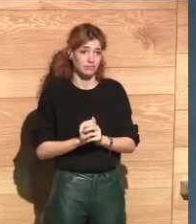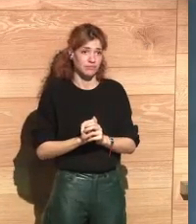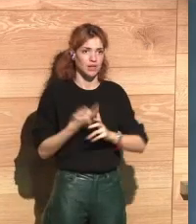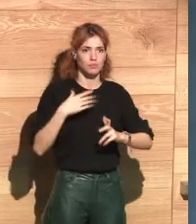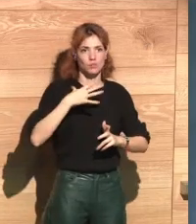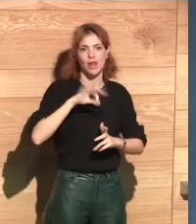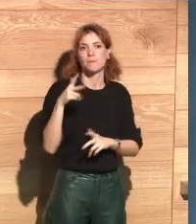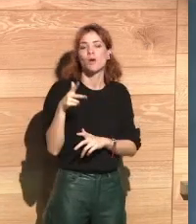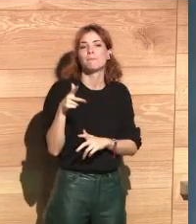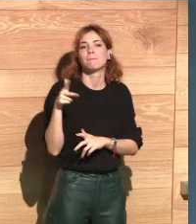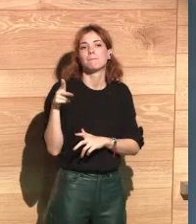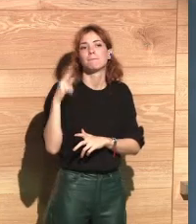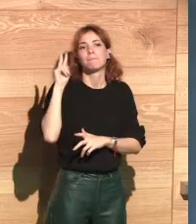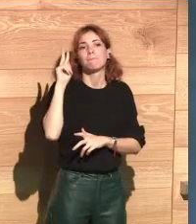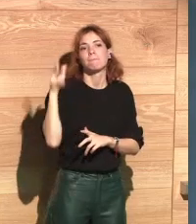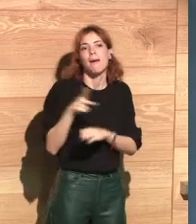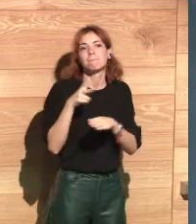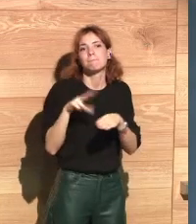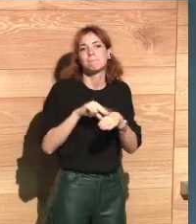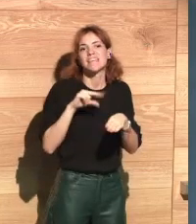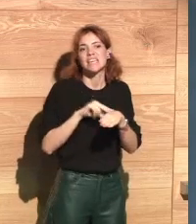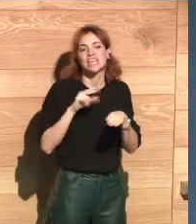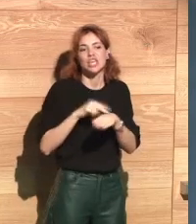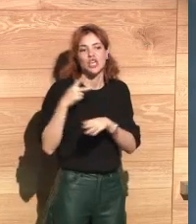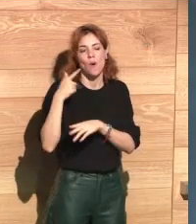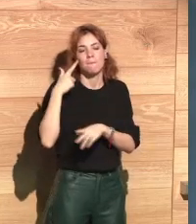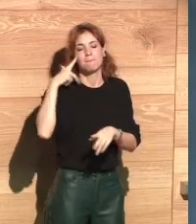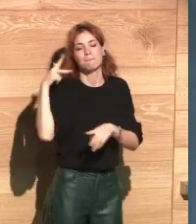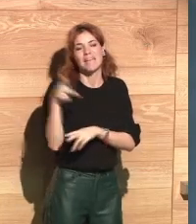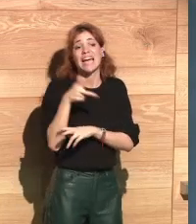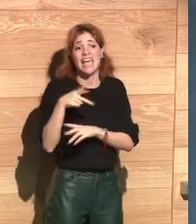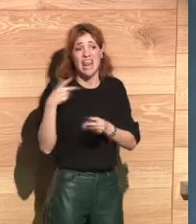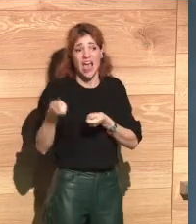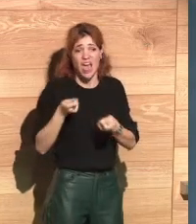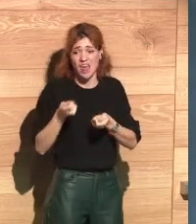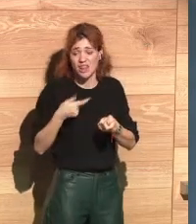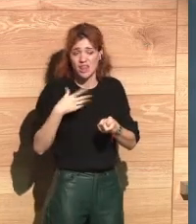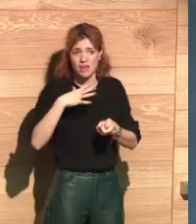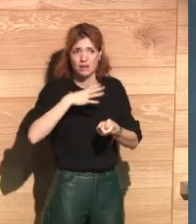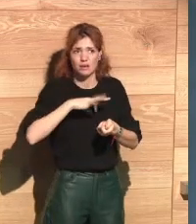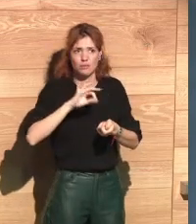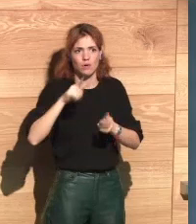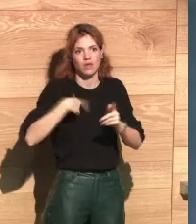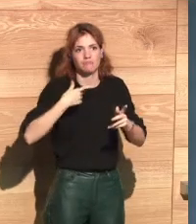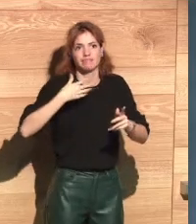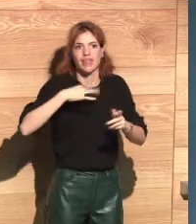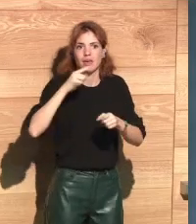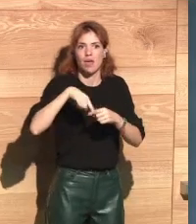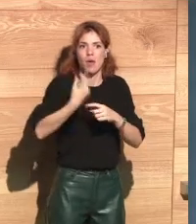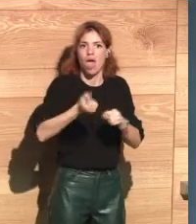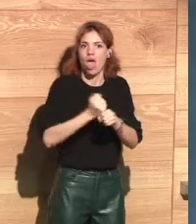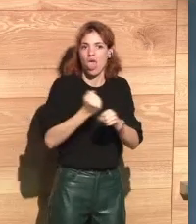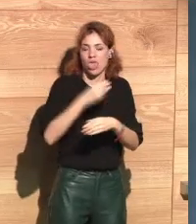the duty of blocking, and what could we do about this? There are